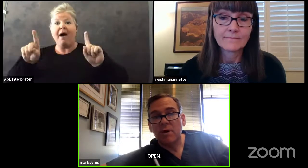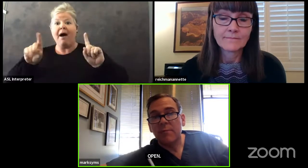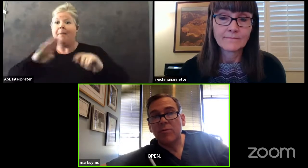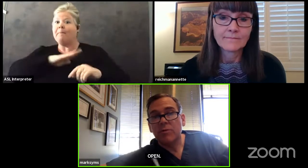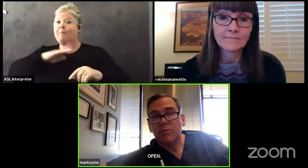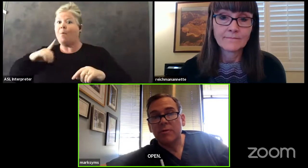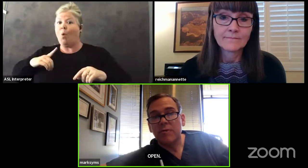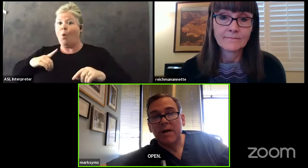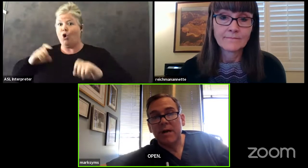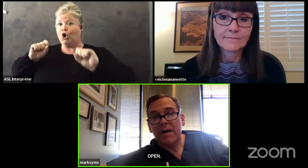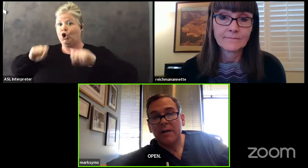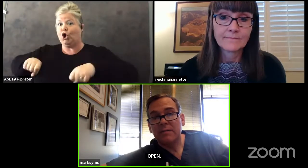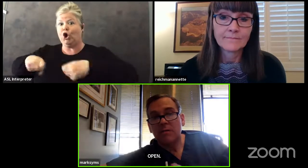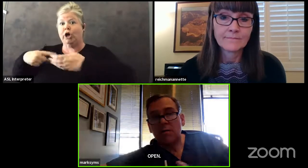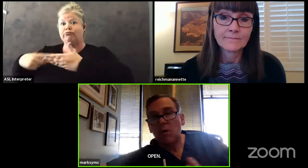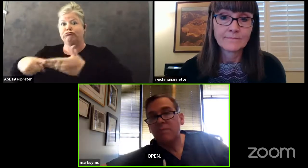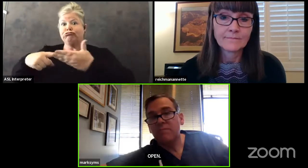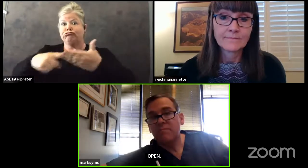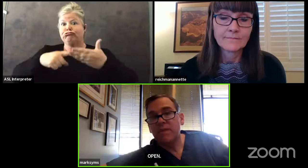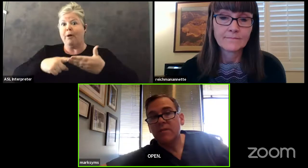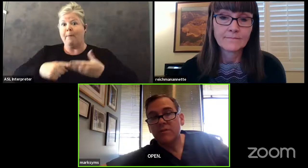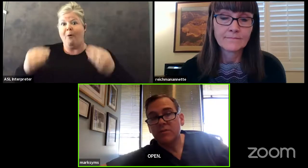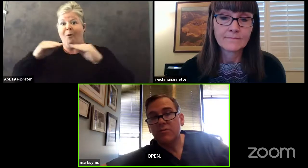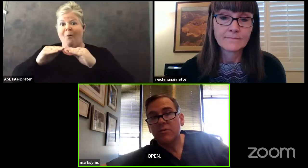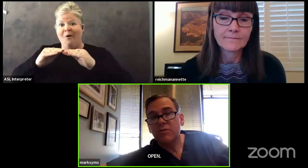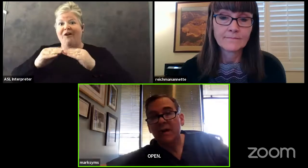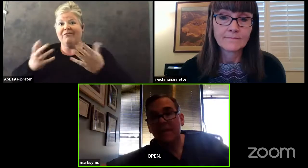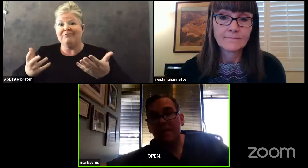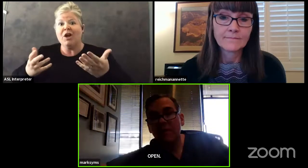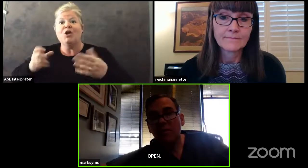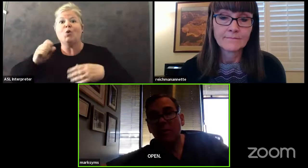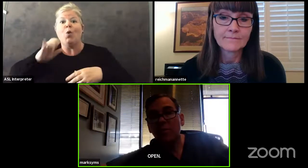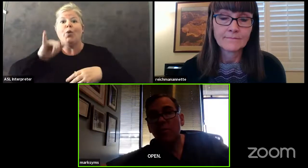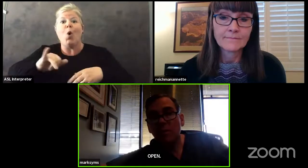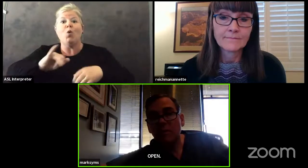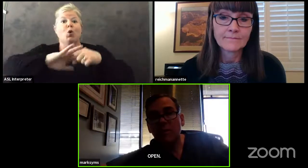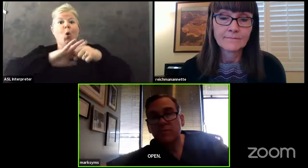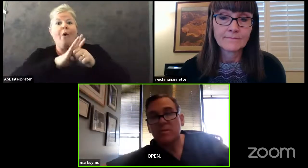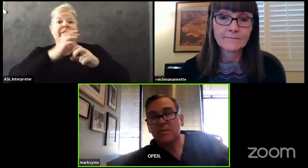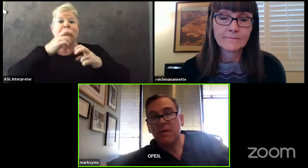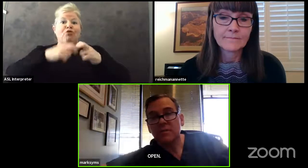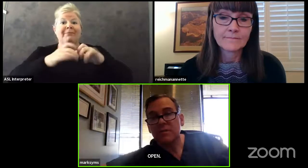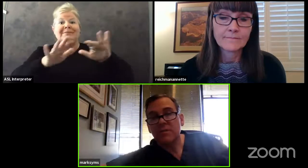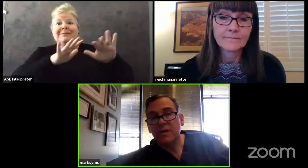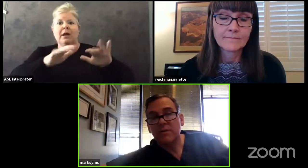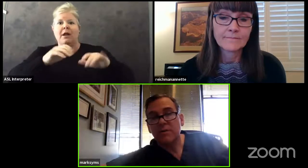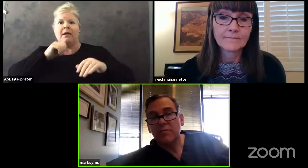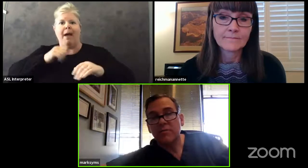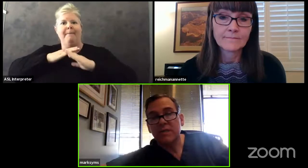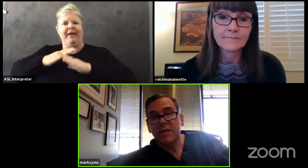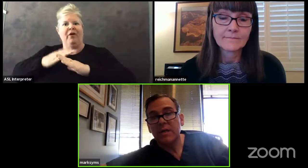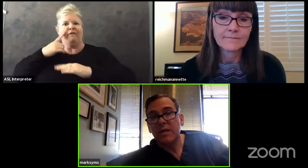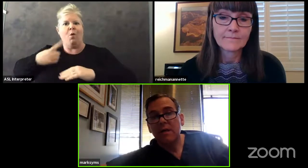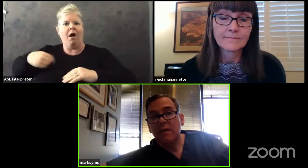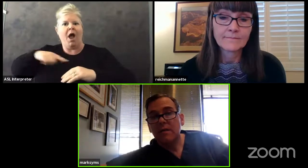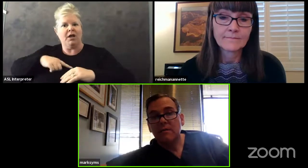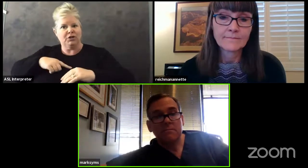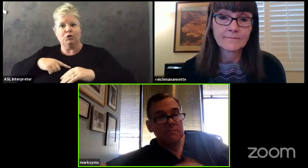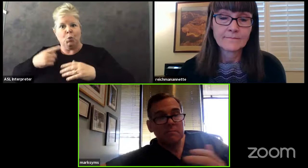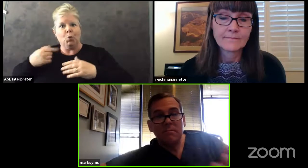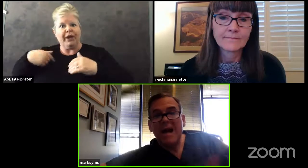are not precluded by all of these issues so i think there are board level discussions that could proceed